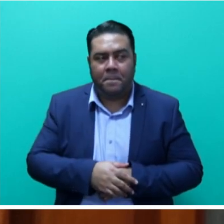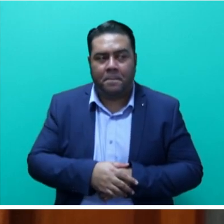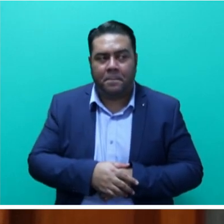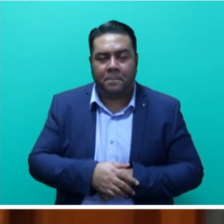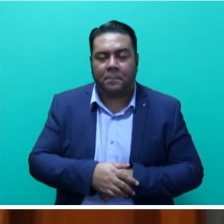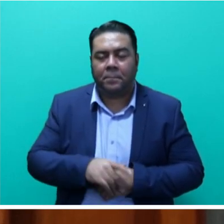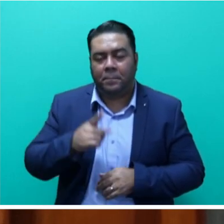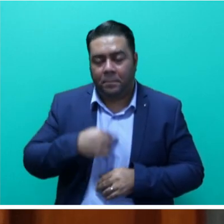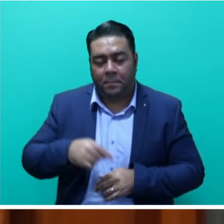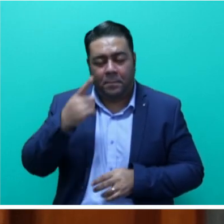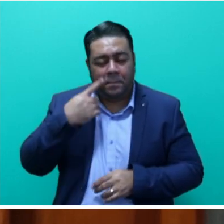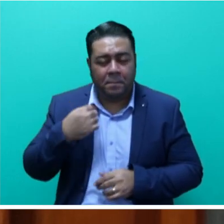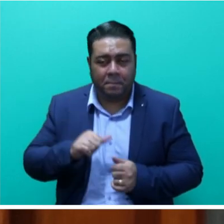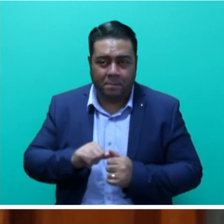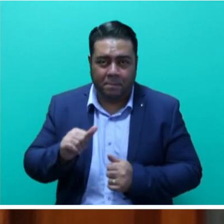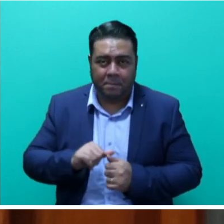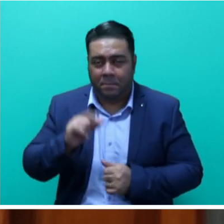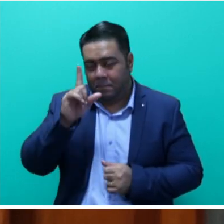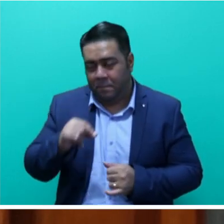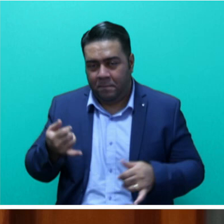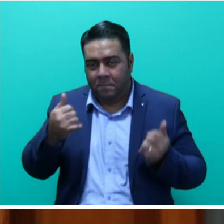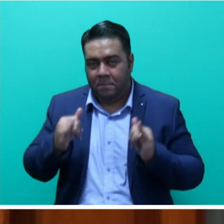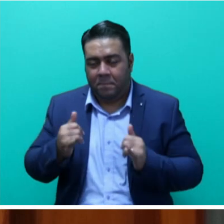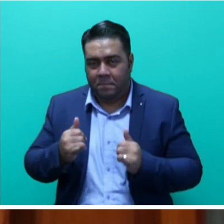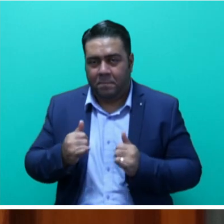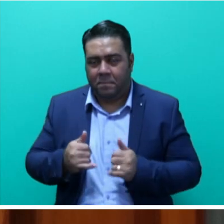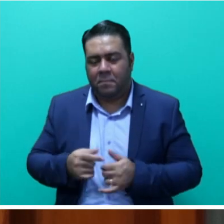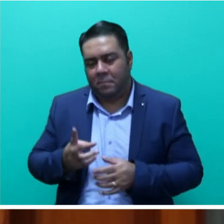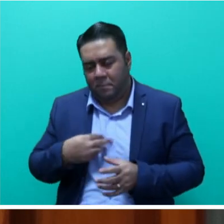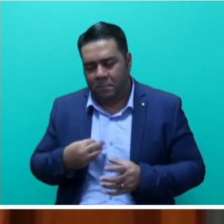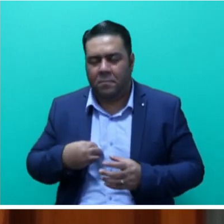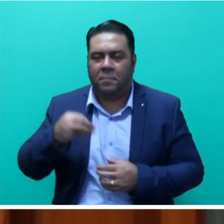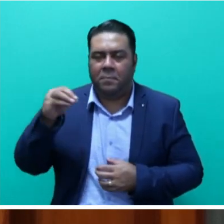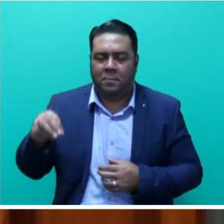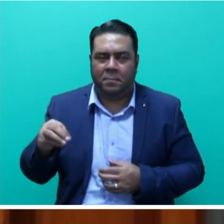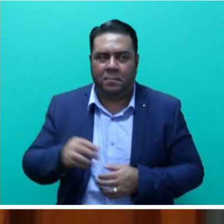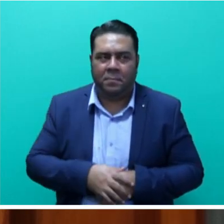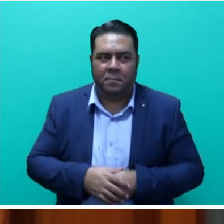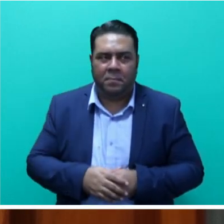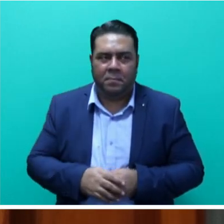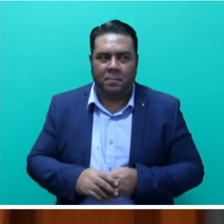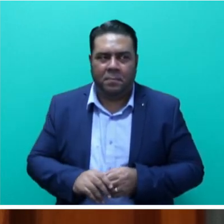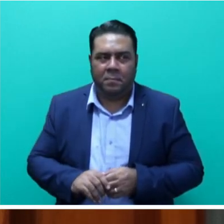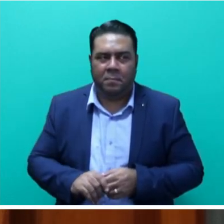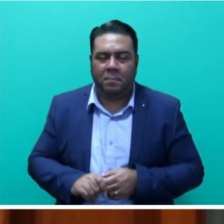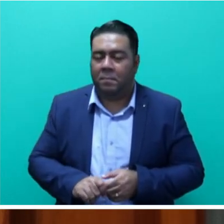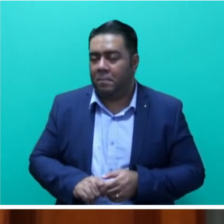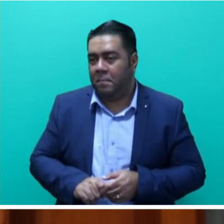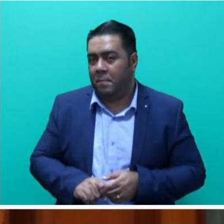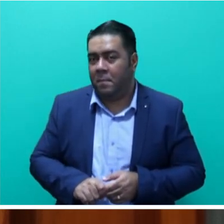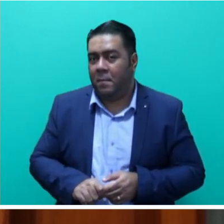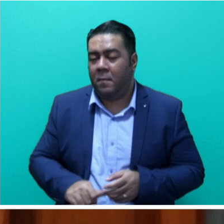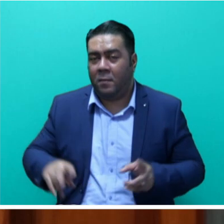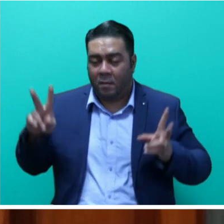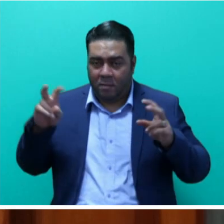I tried my best to do justice to our presence at that conference. In the conference, Mr. Speaker, sir, the theme